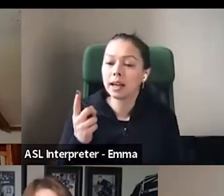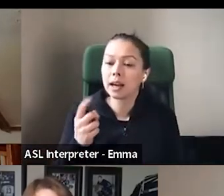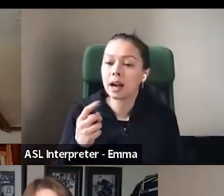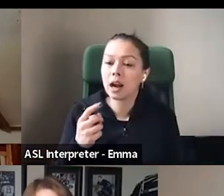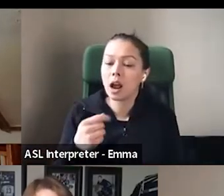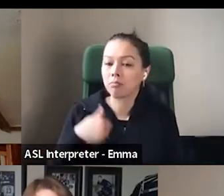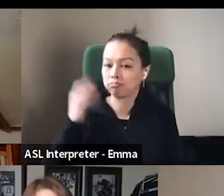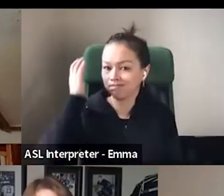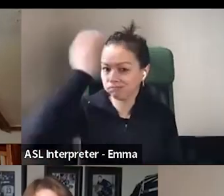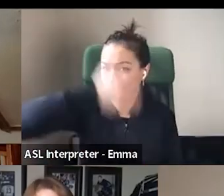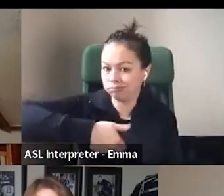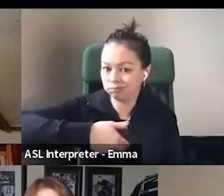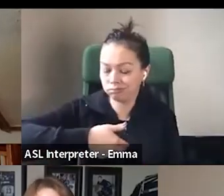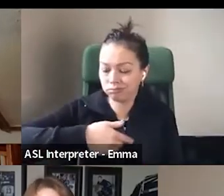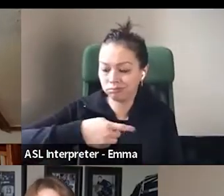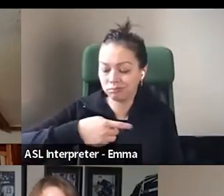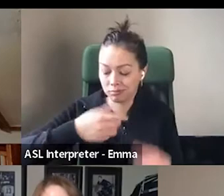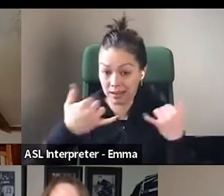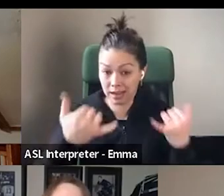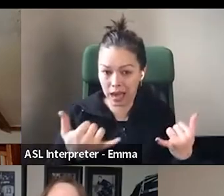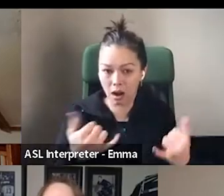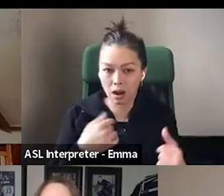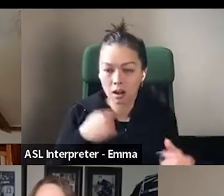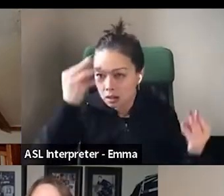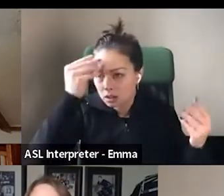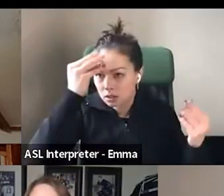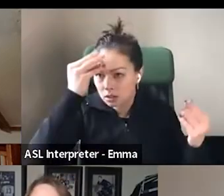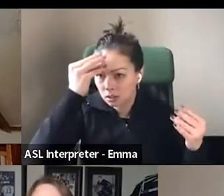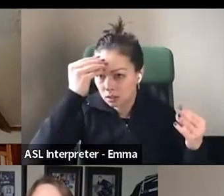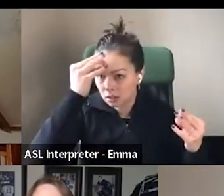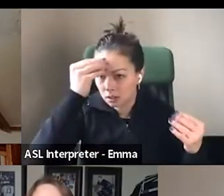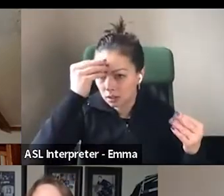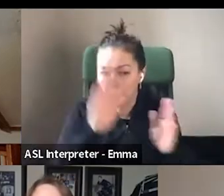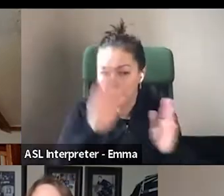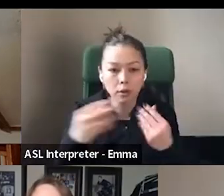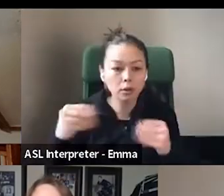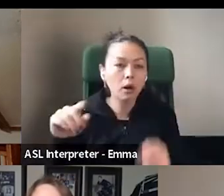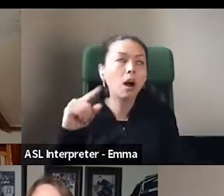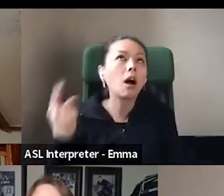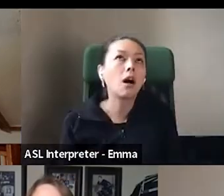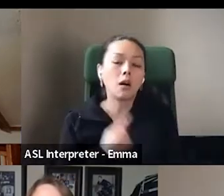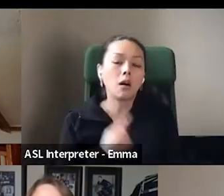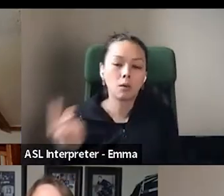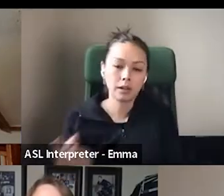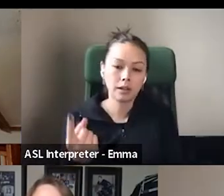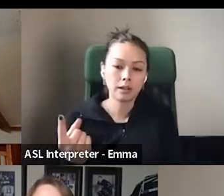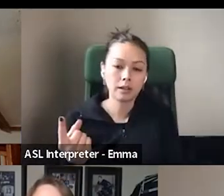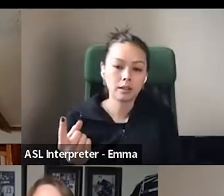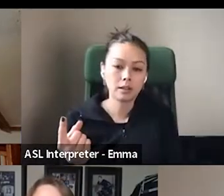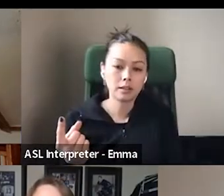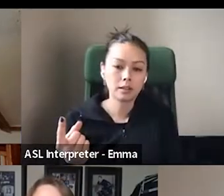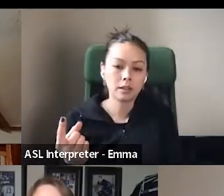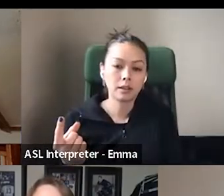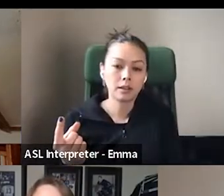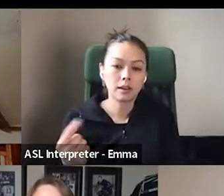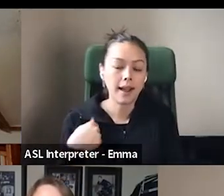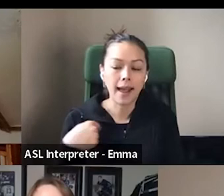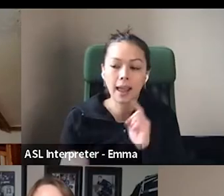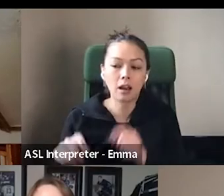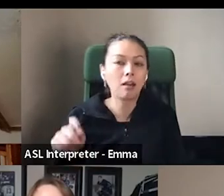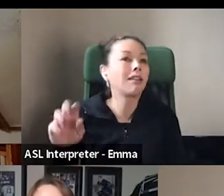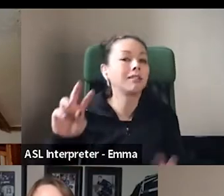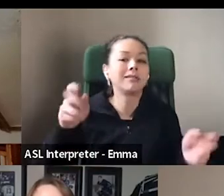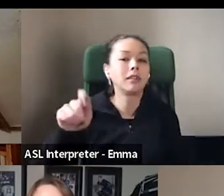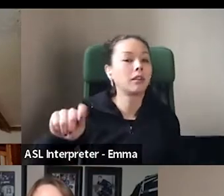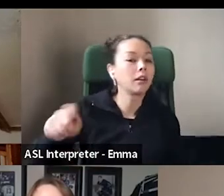times. Like I can't turn it off. So I just started closing one day a week on Mondays. And